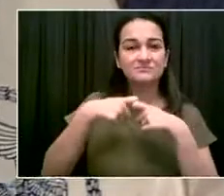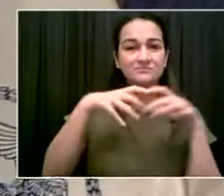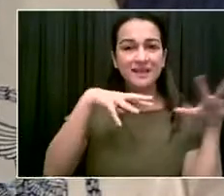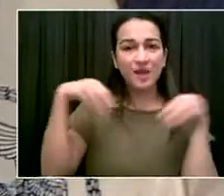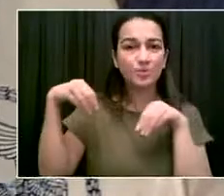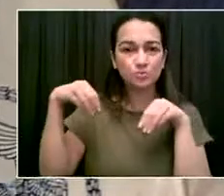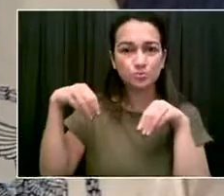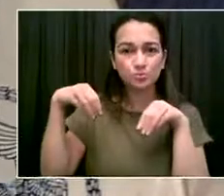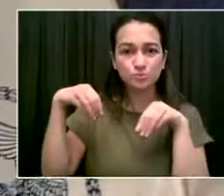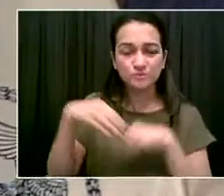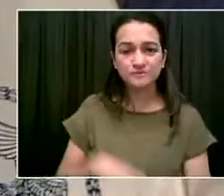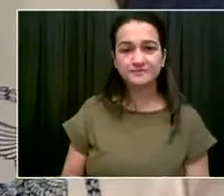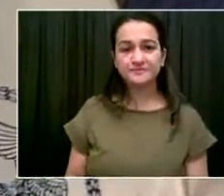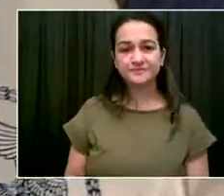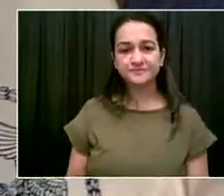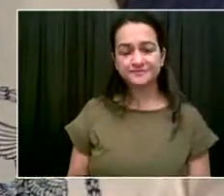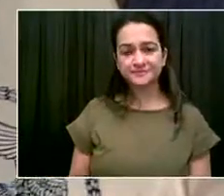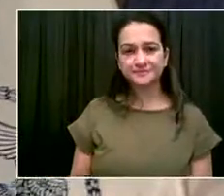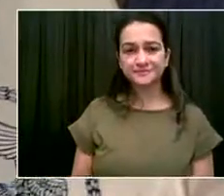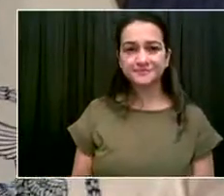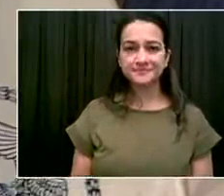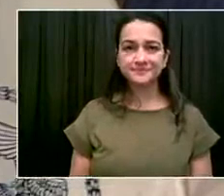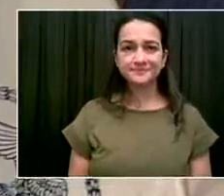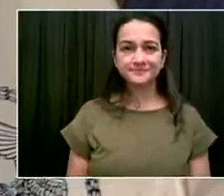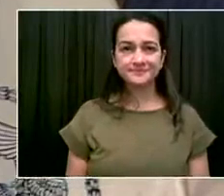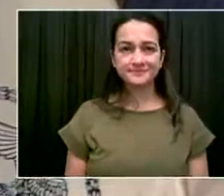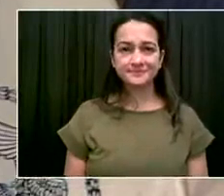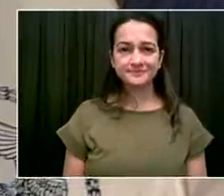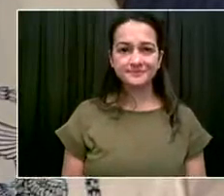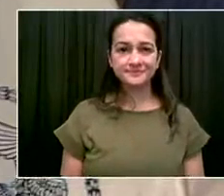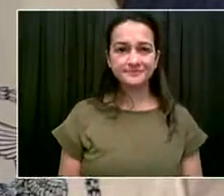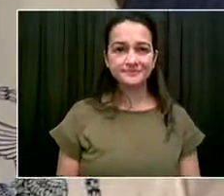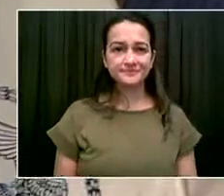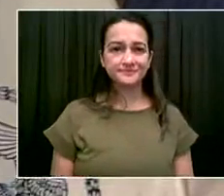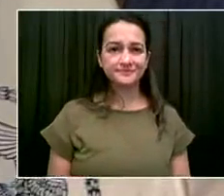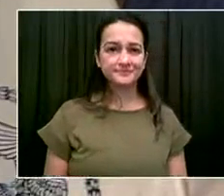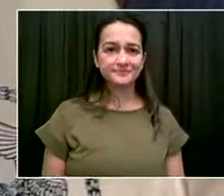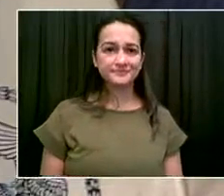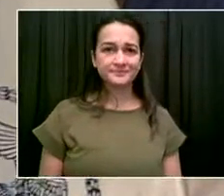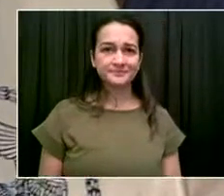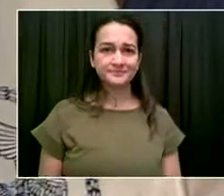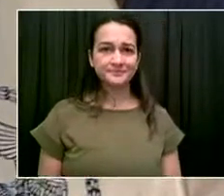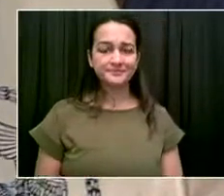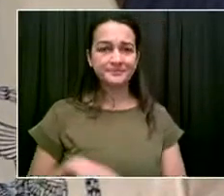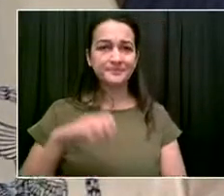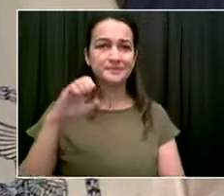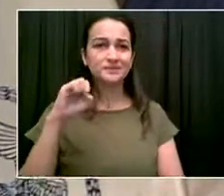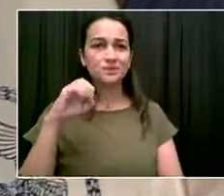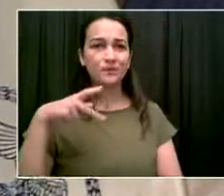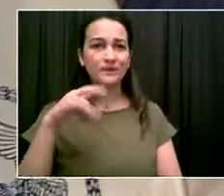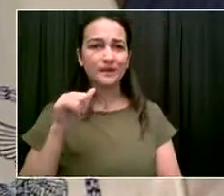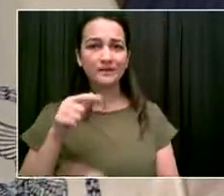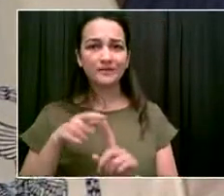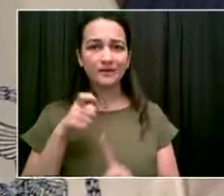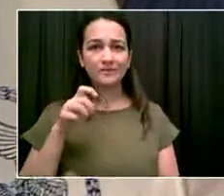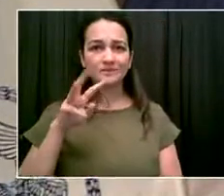Our next and looks like our final question for today will be Sophia Chang from WNYC and Gothamist.